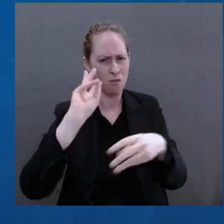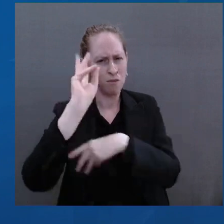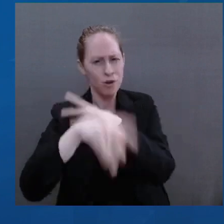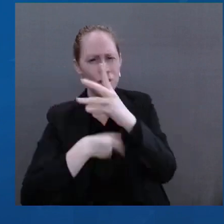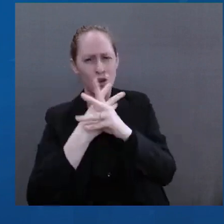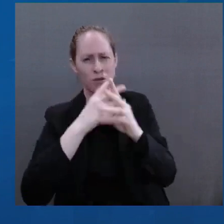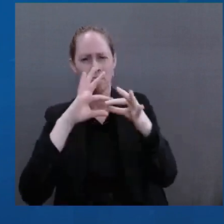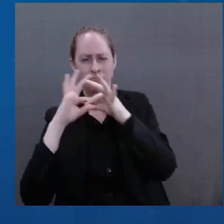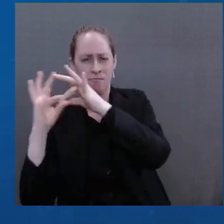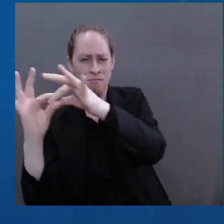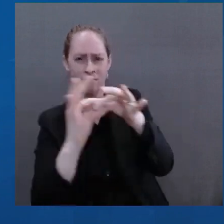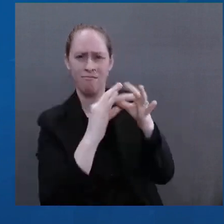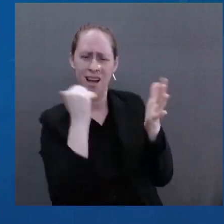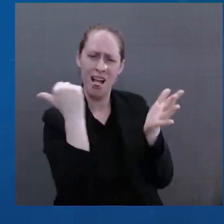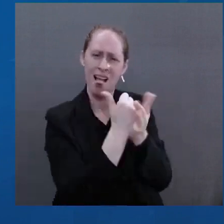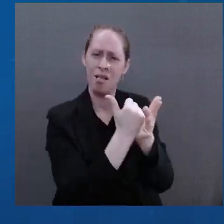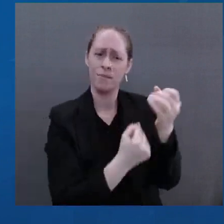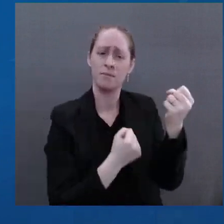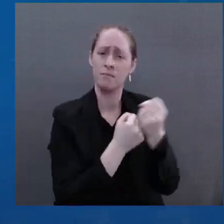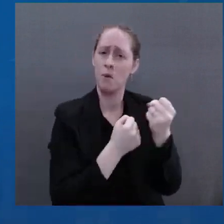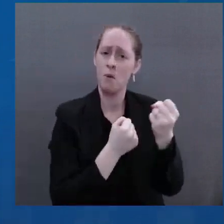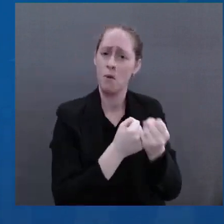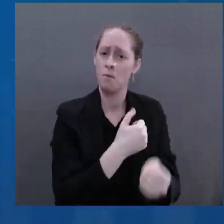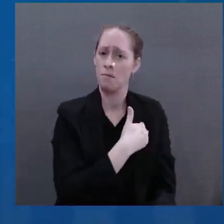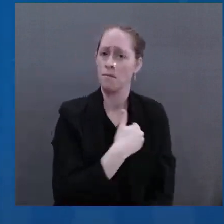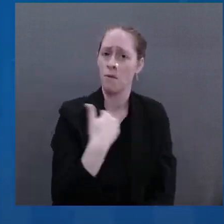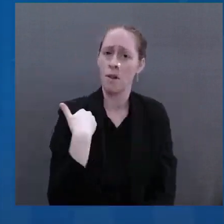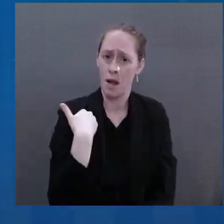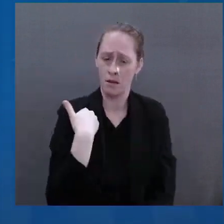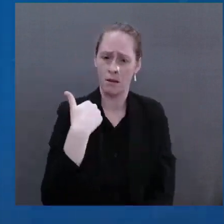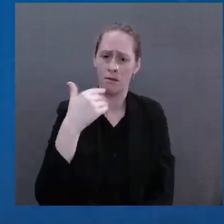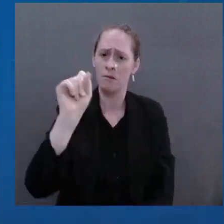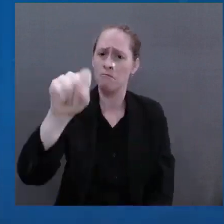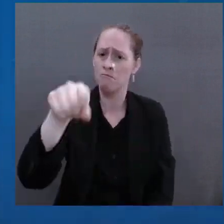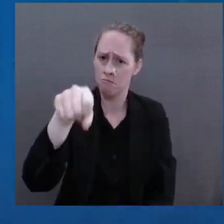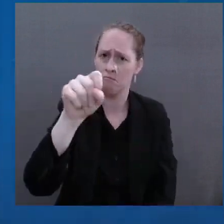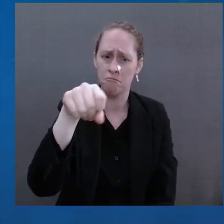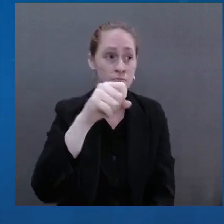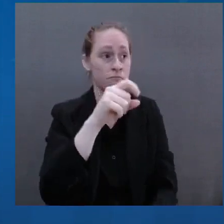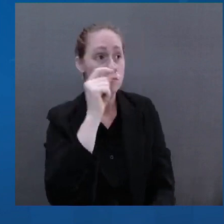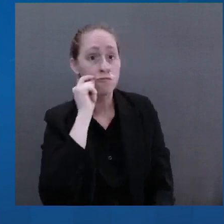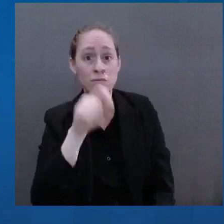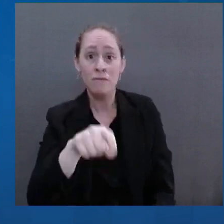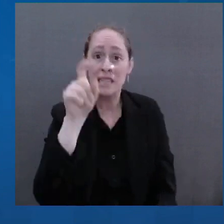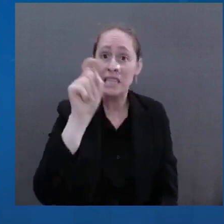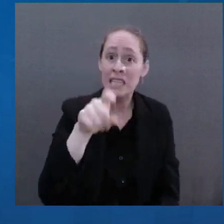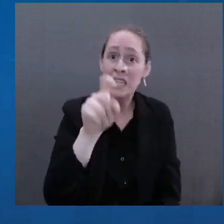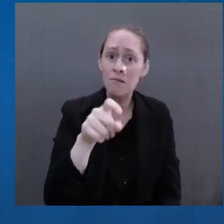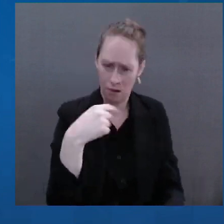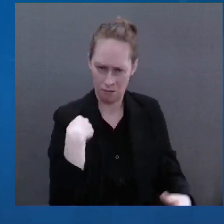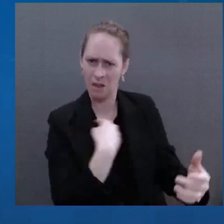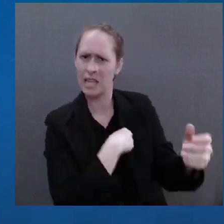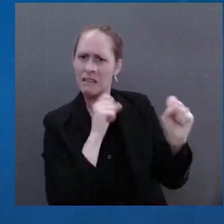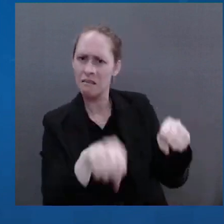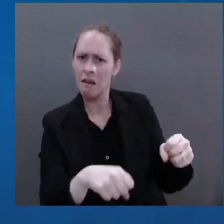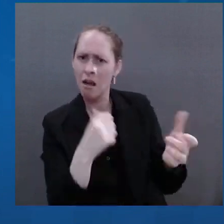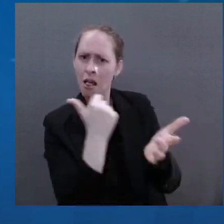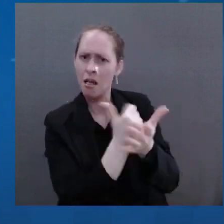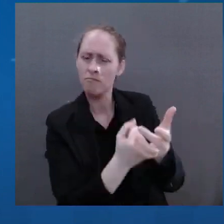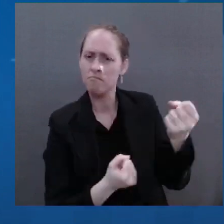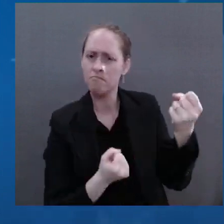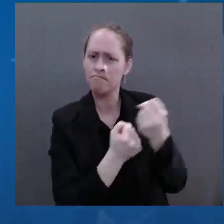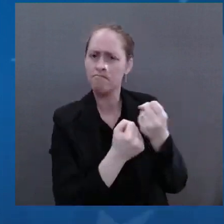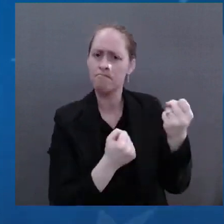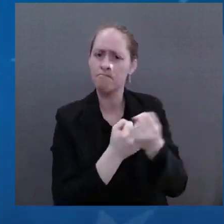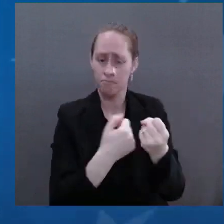United States to meet its responsibility. I've announced two days ago, we will welcome 100,000 Ukrainian refugees. We already have